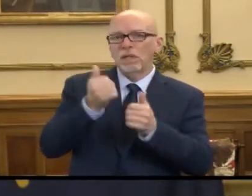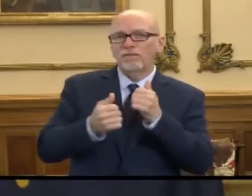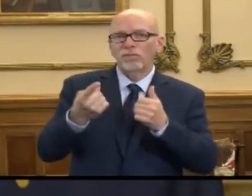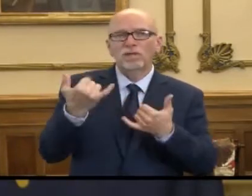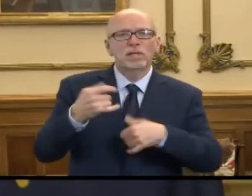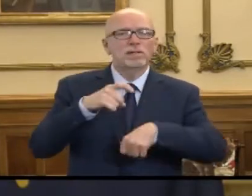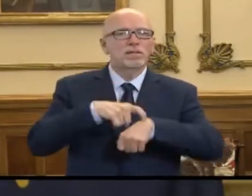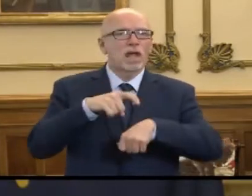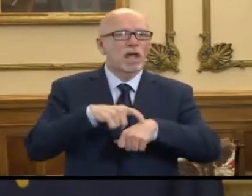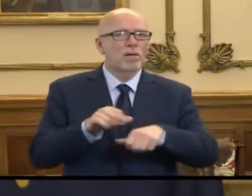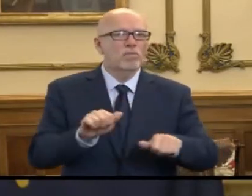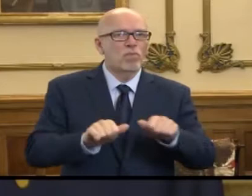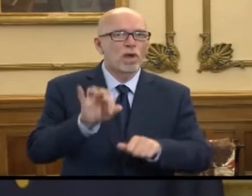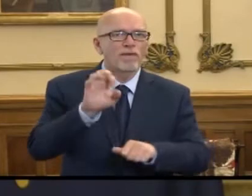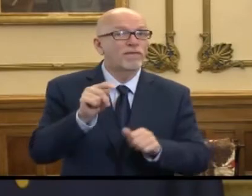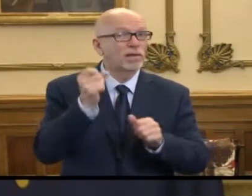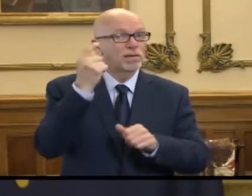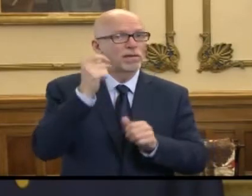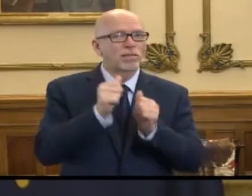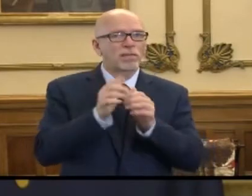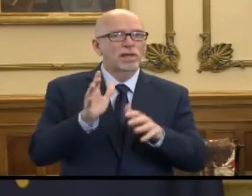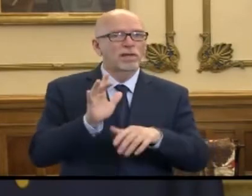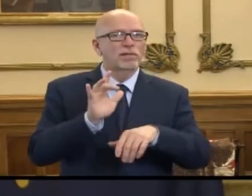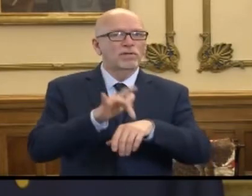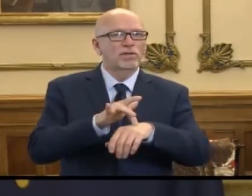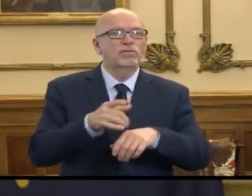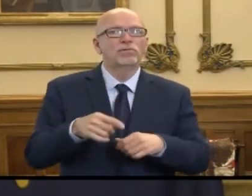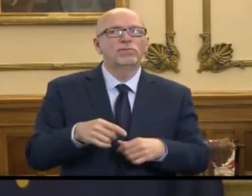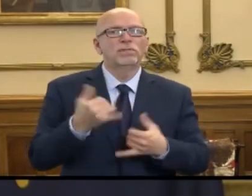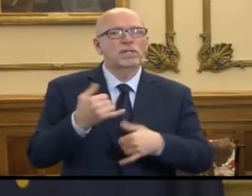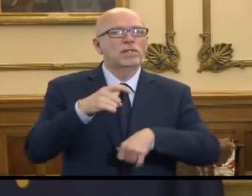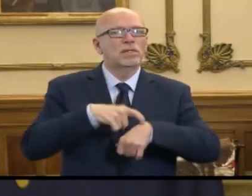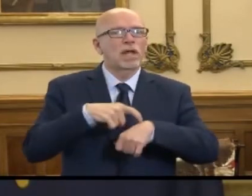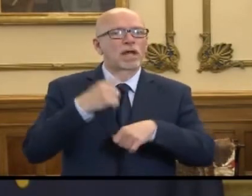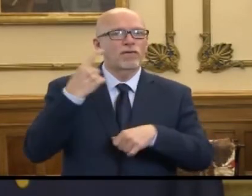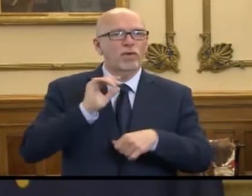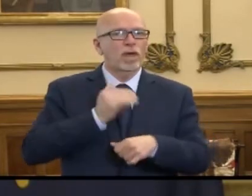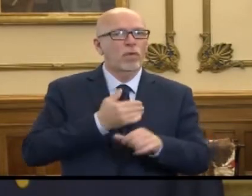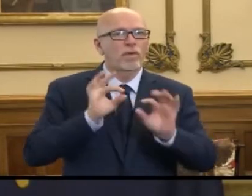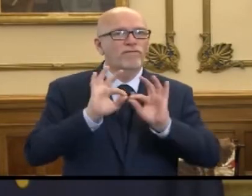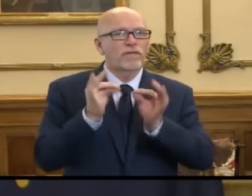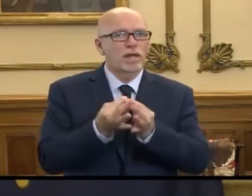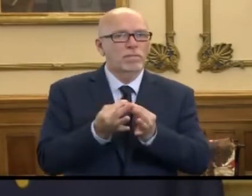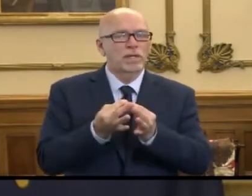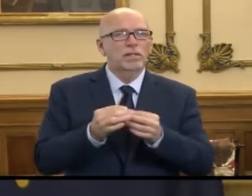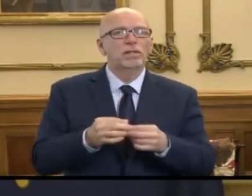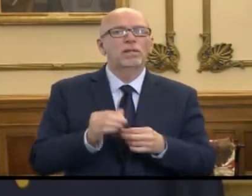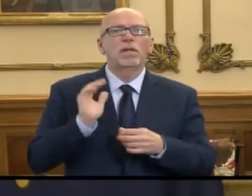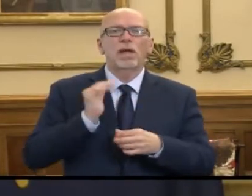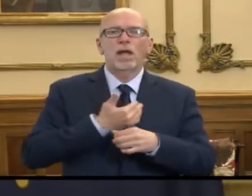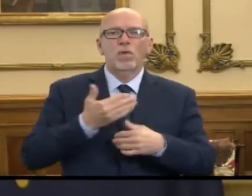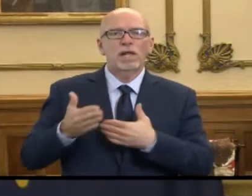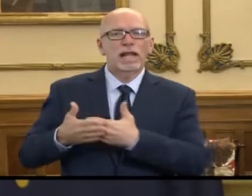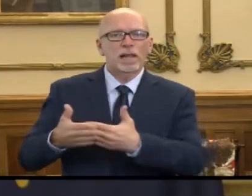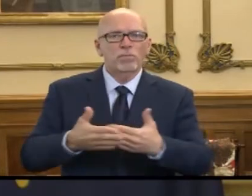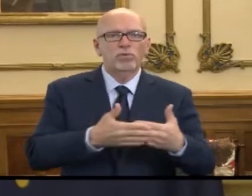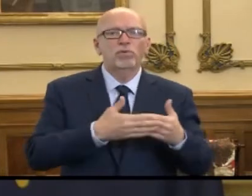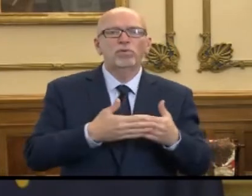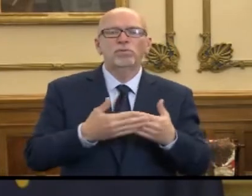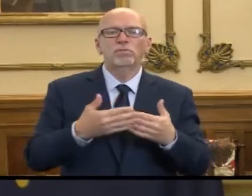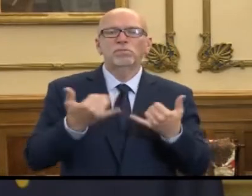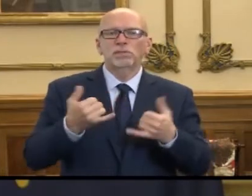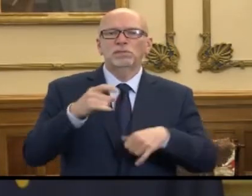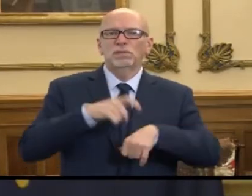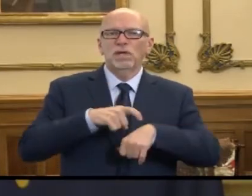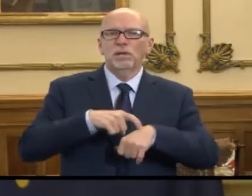wash some feet without touching them. It's time for our families and our neighbors to stay